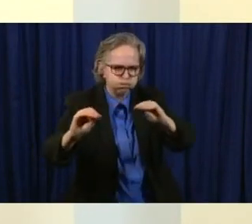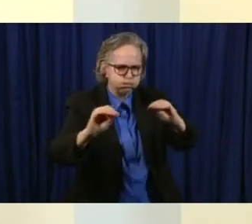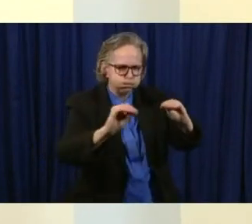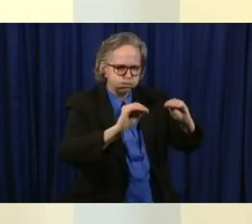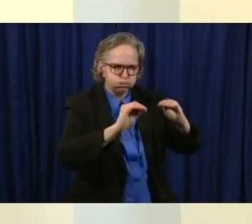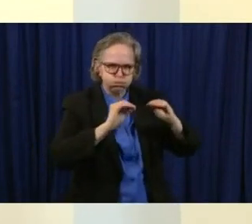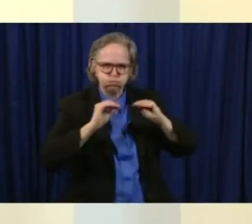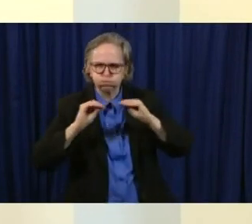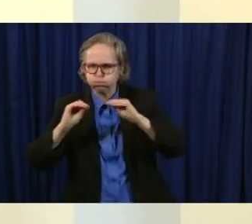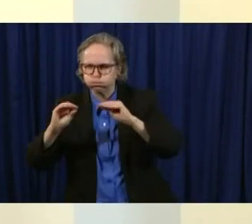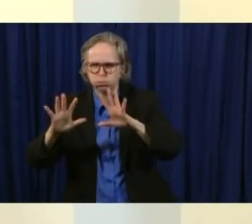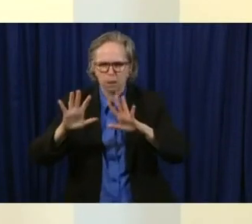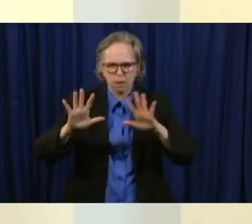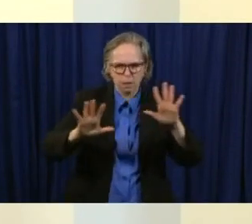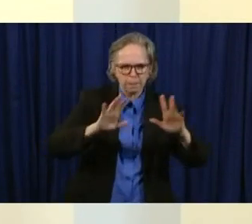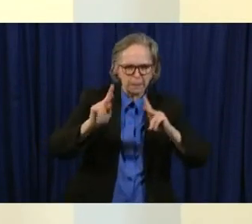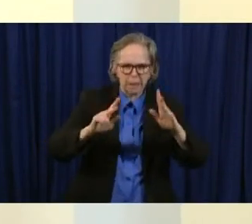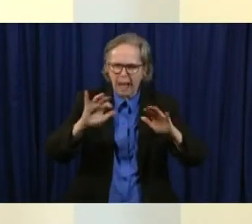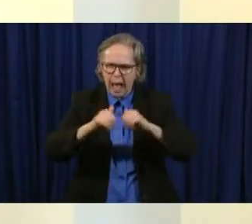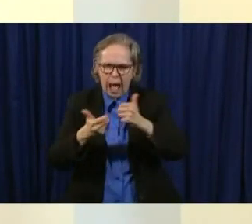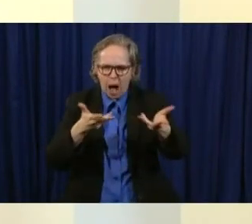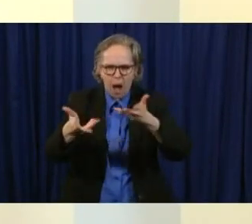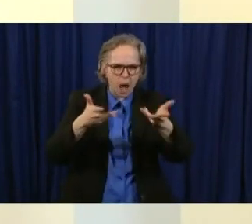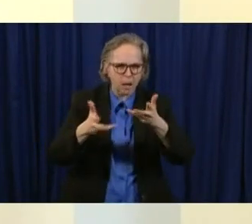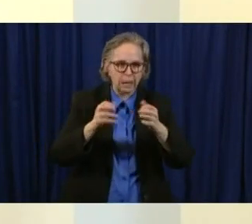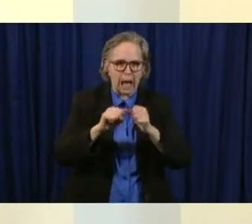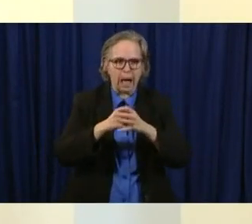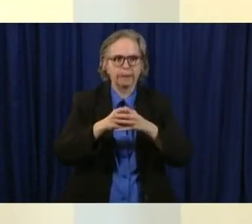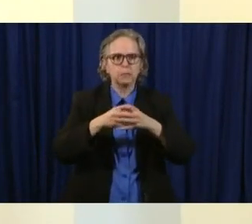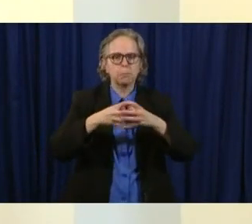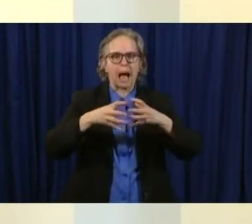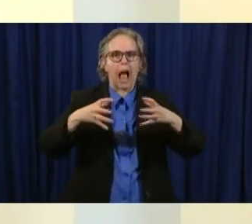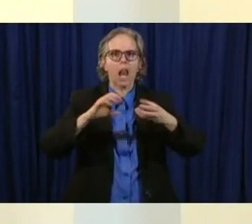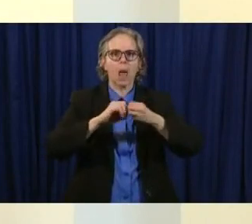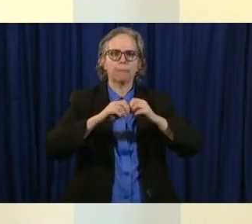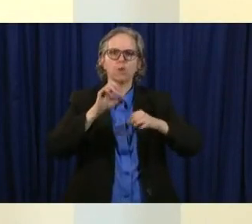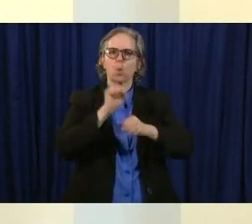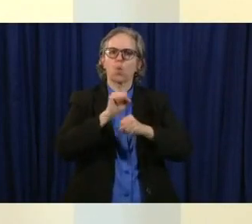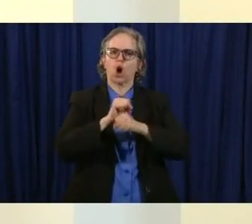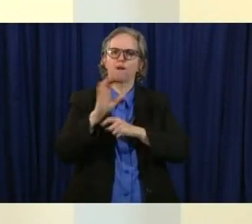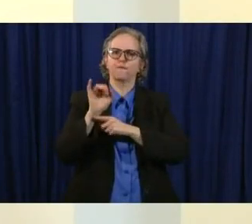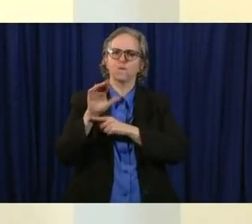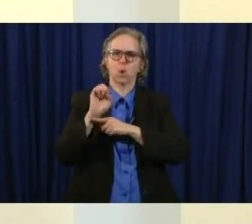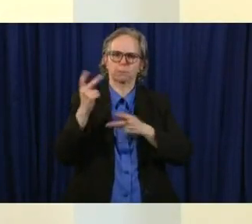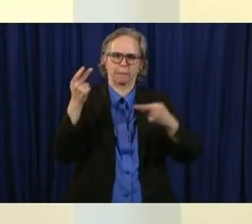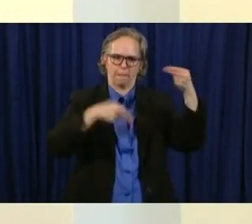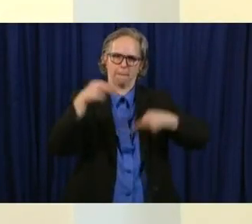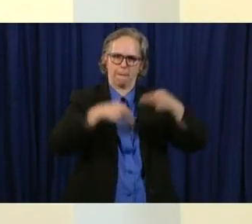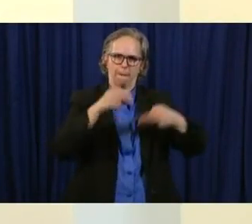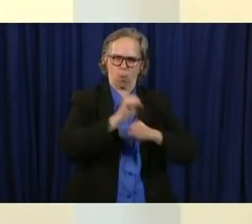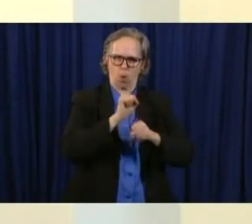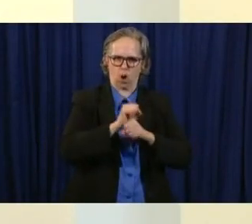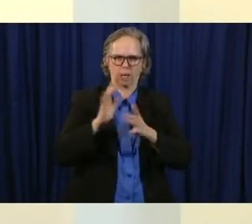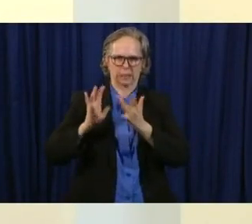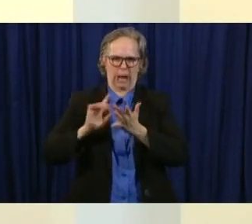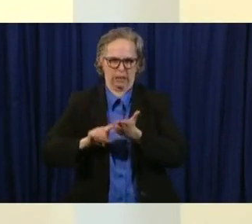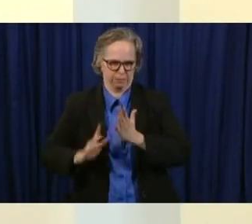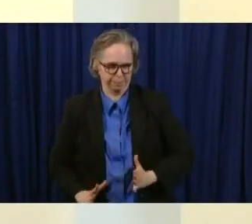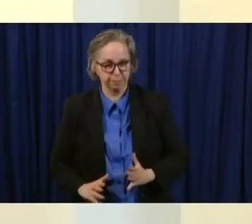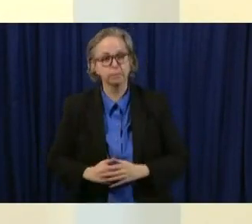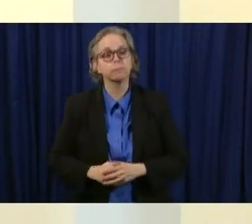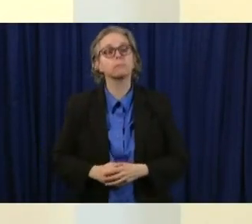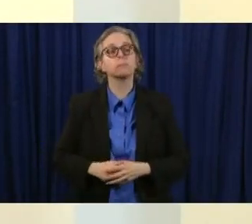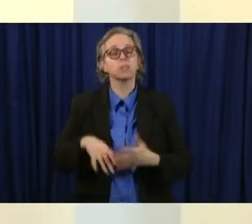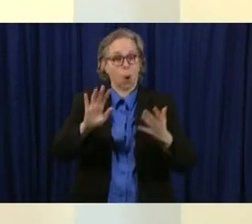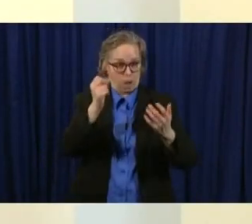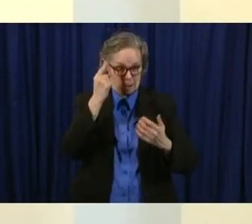um expand that workforce but be very specifically able to take that skill set but meet people where they're at and